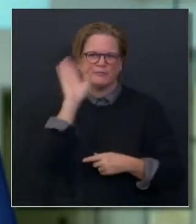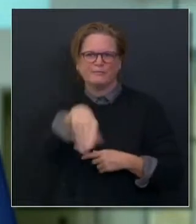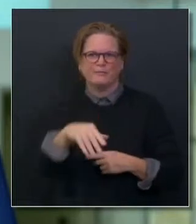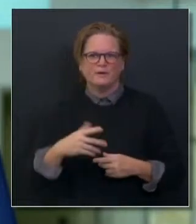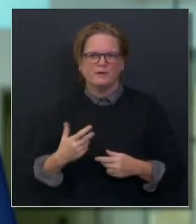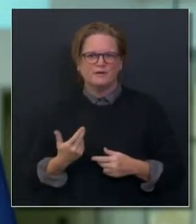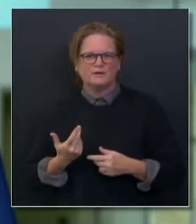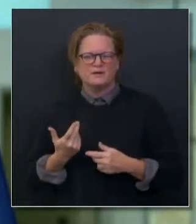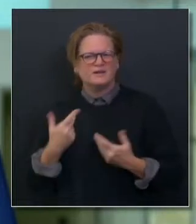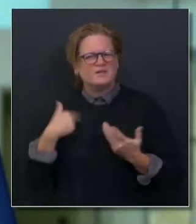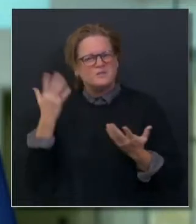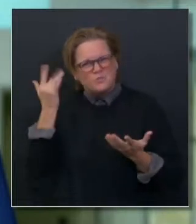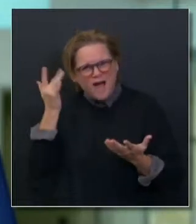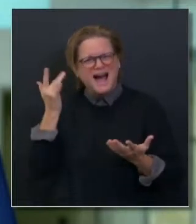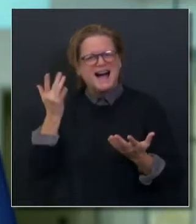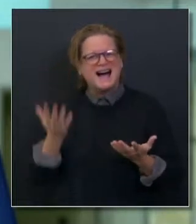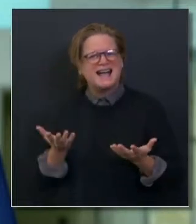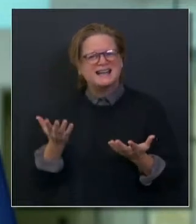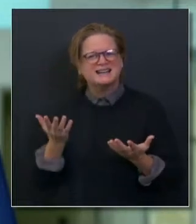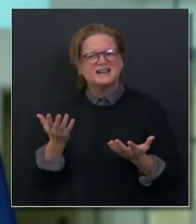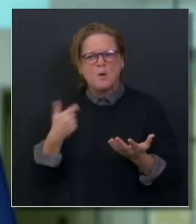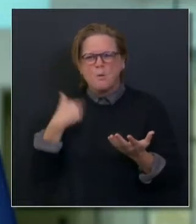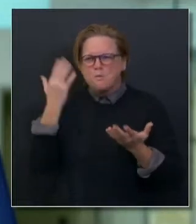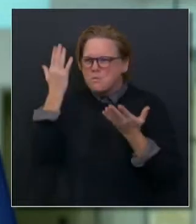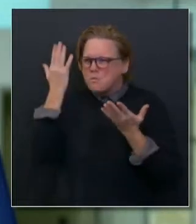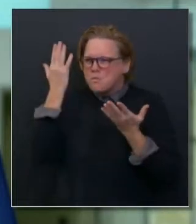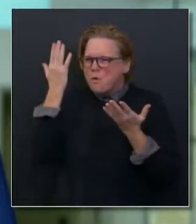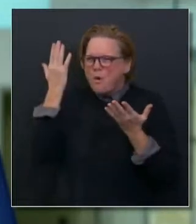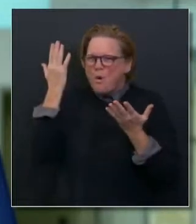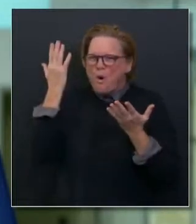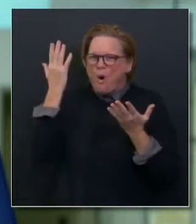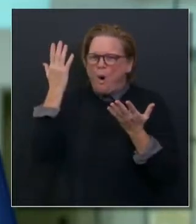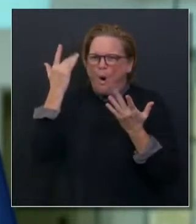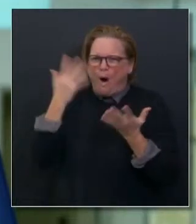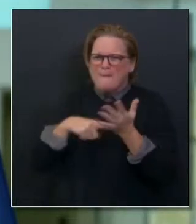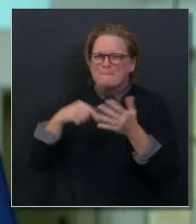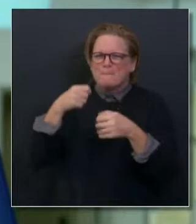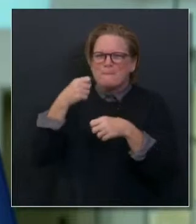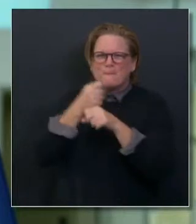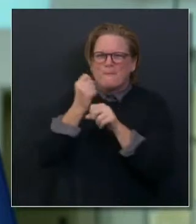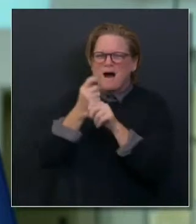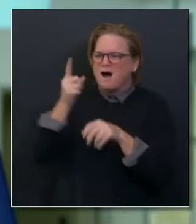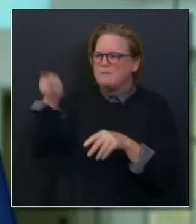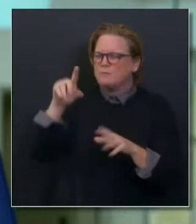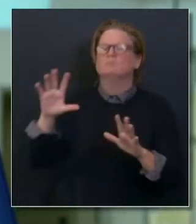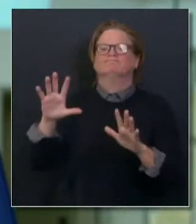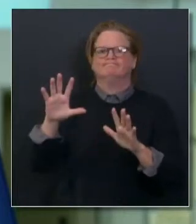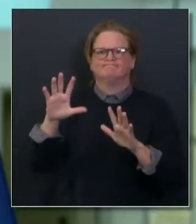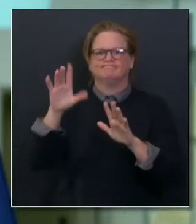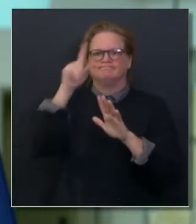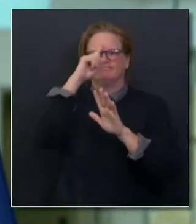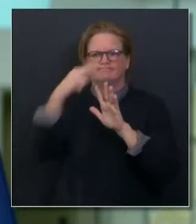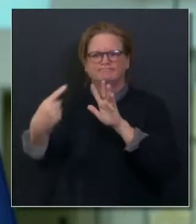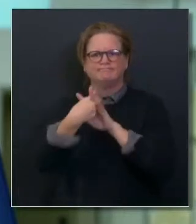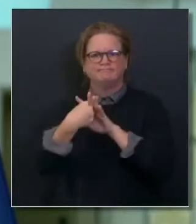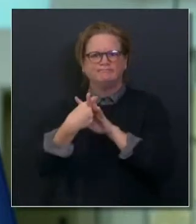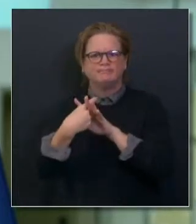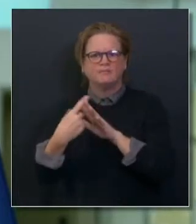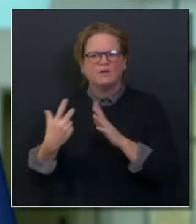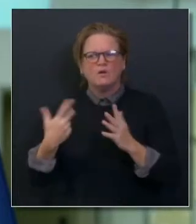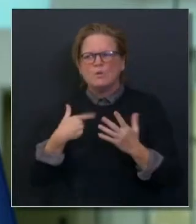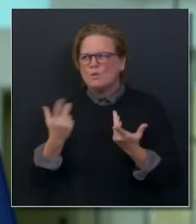people aren't listening to the message, and what maybe can change so that they do? I think the vast majority of people are listening to it. I'm